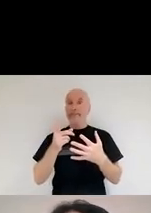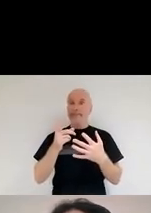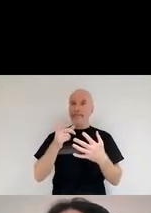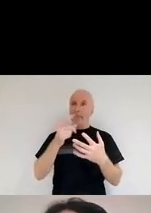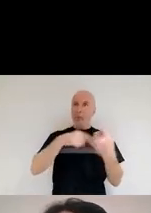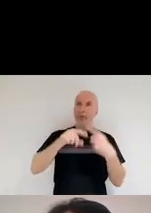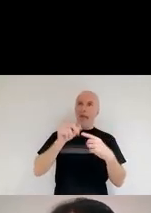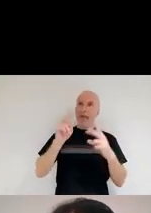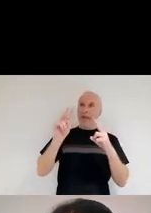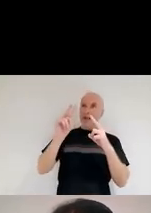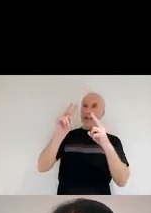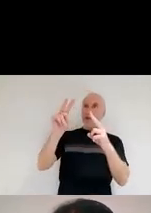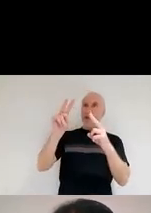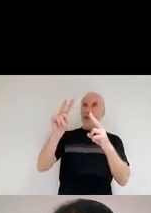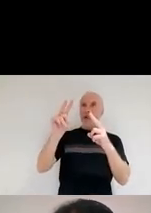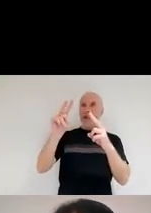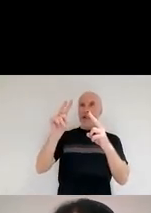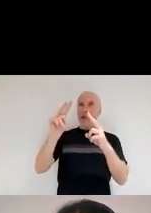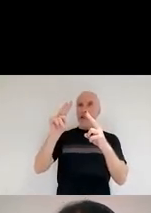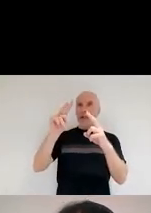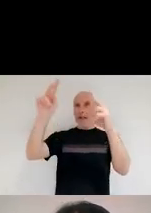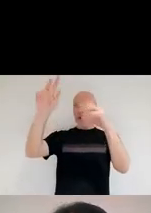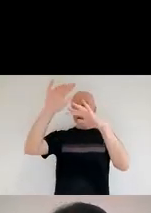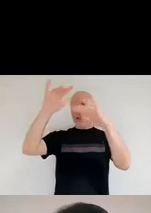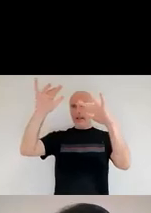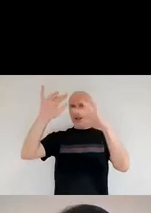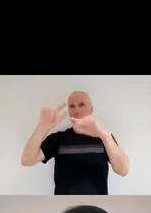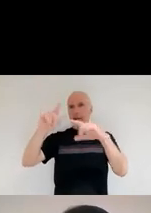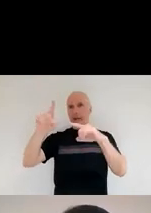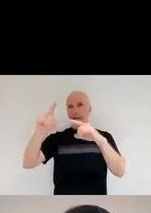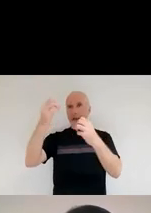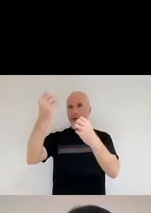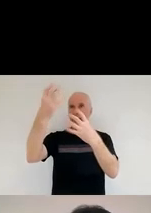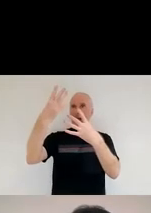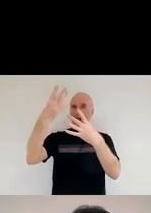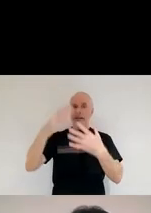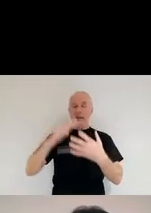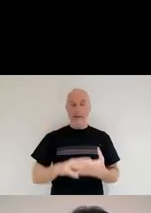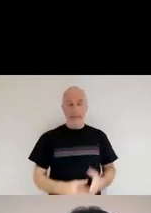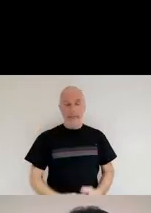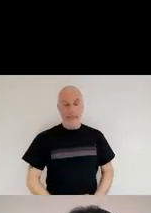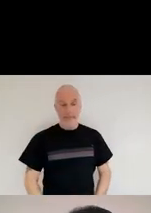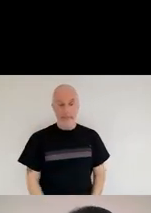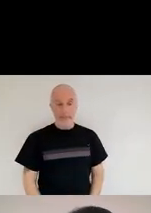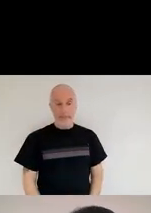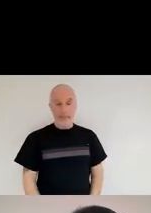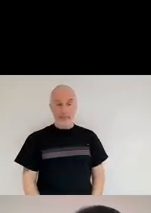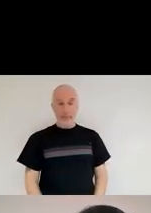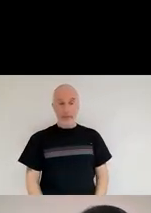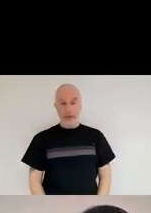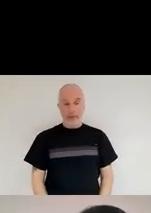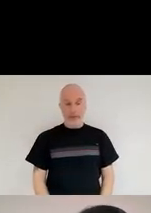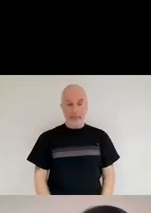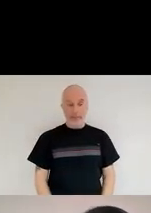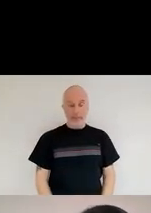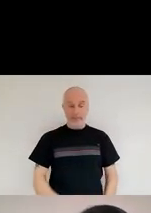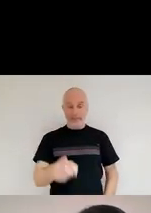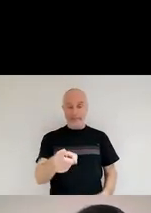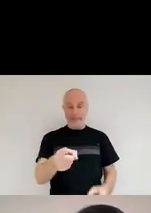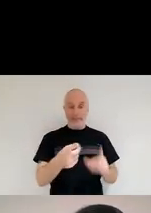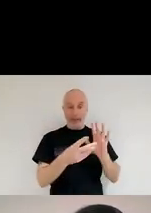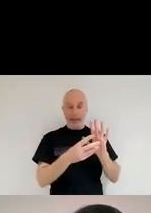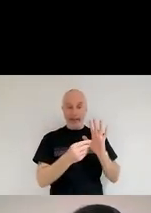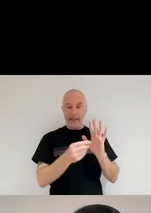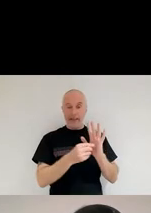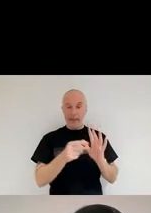part of many processes in the universe that shape who we are. So for instance, you remember that icy